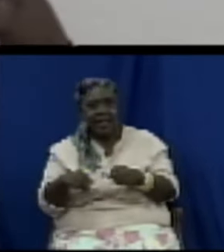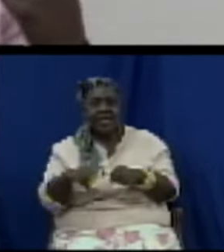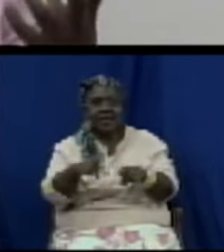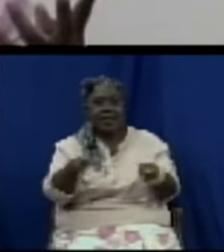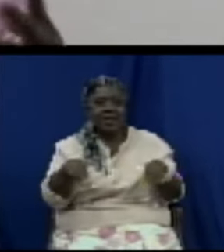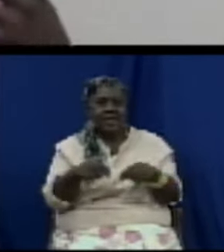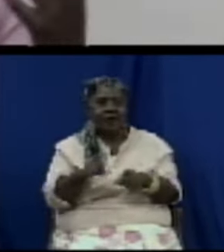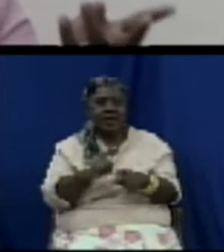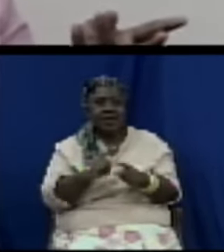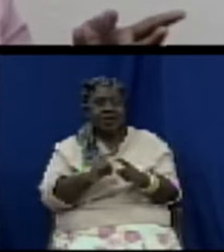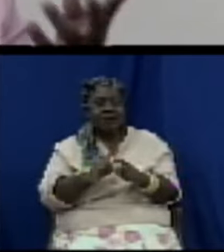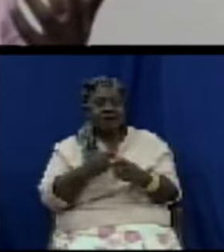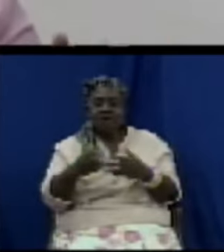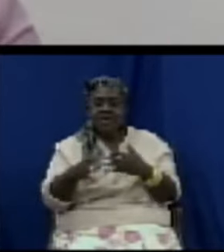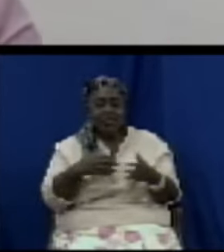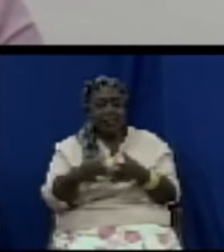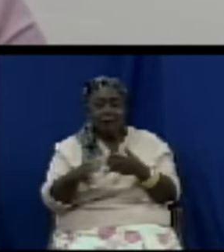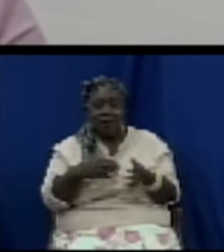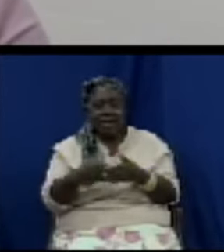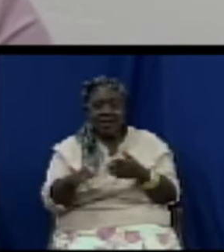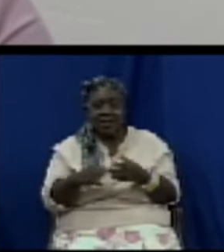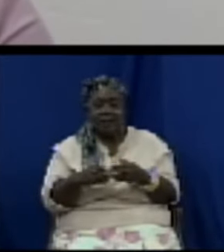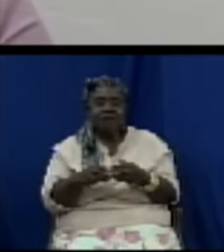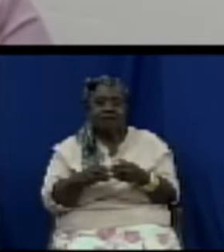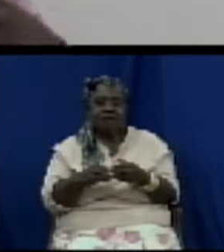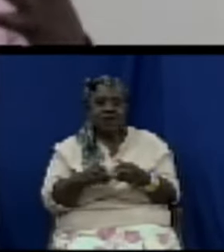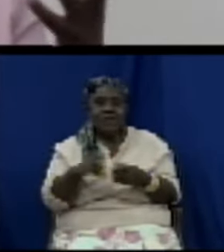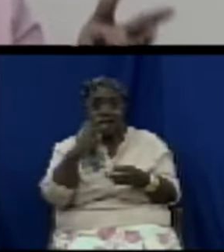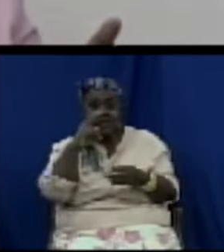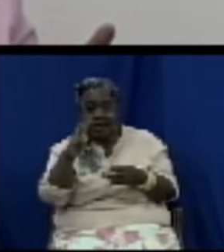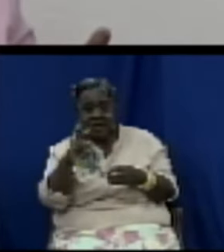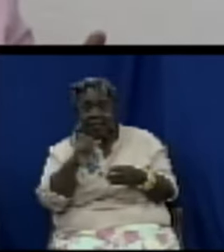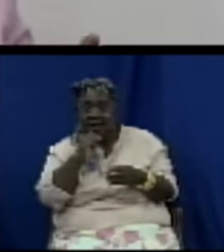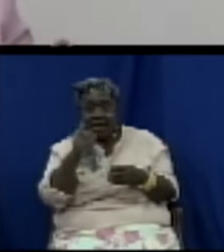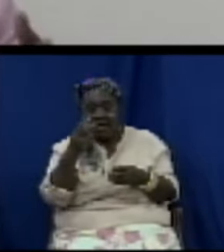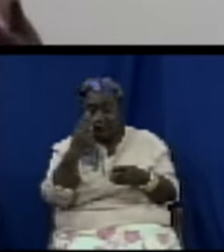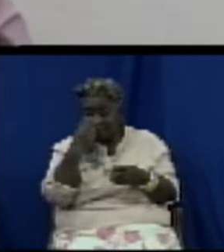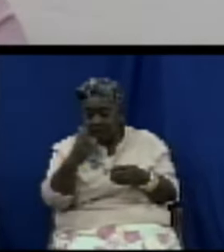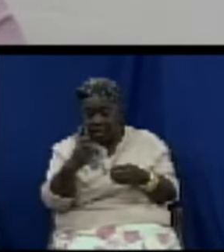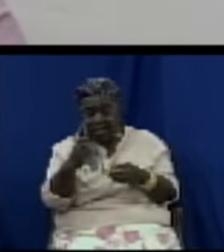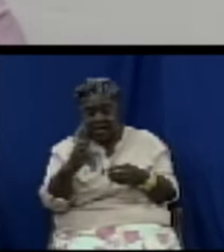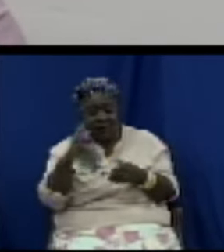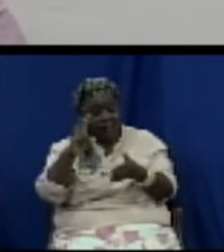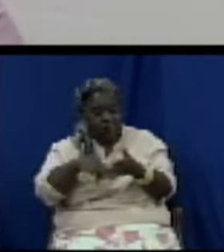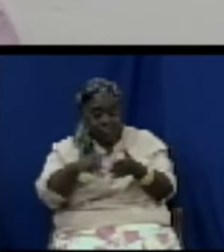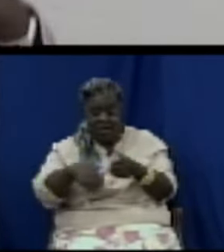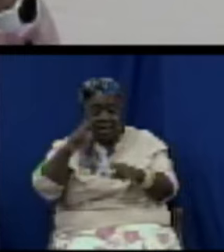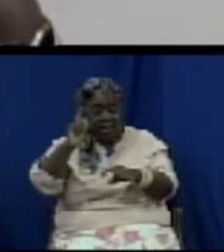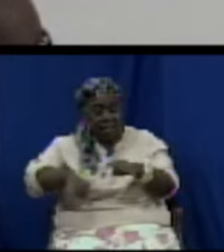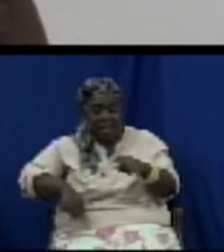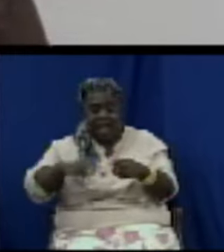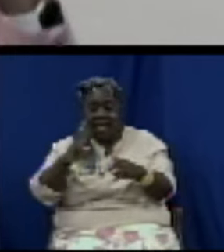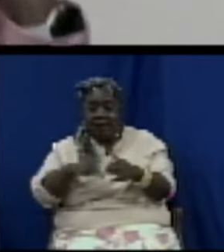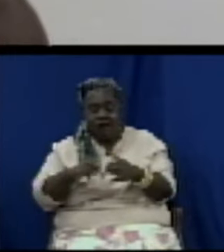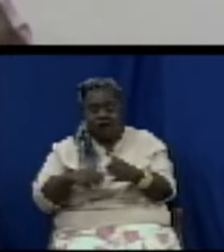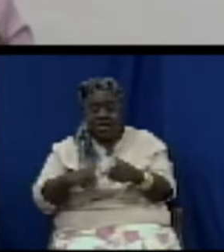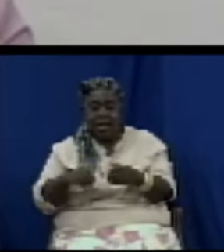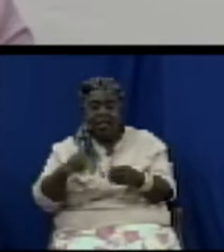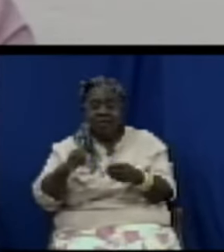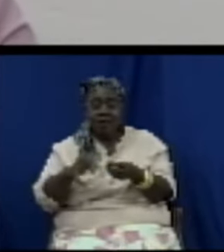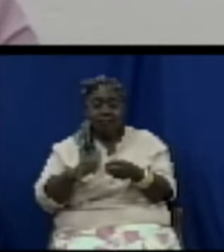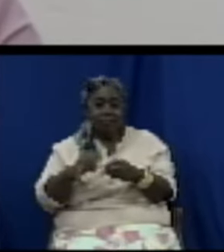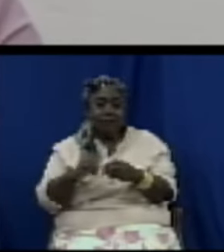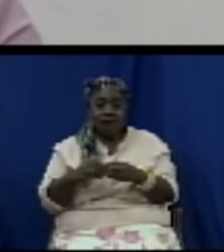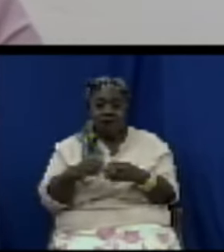young old rural urban whether you can read really well or cannot read whether you can calculate maths